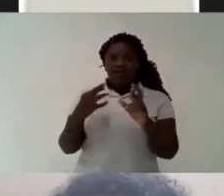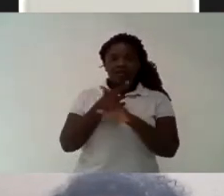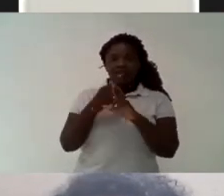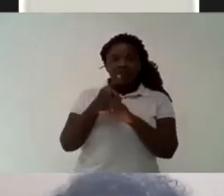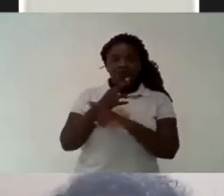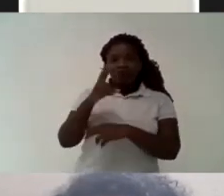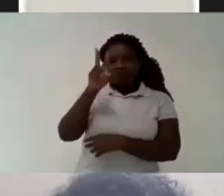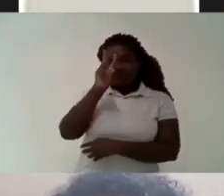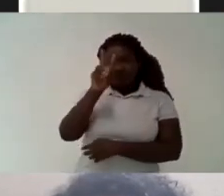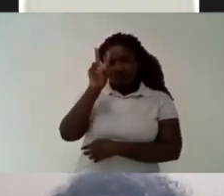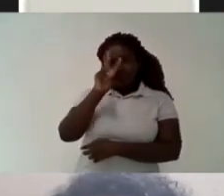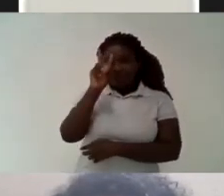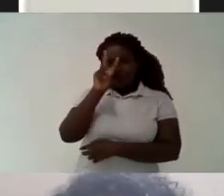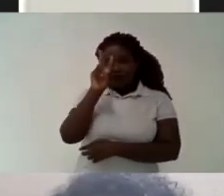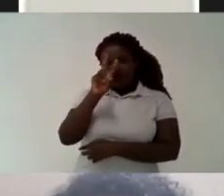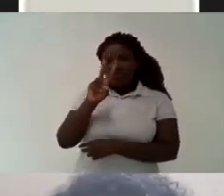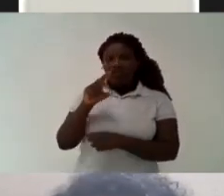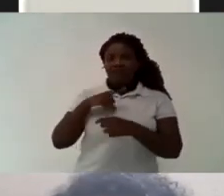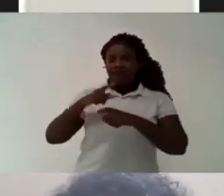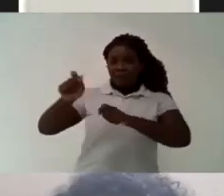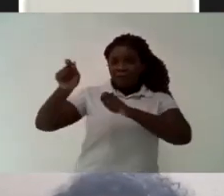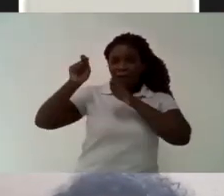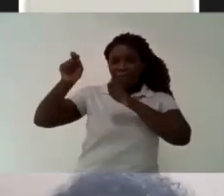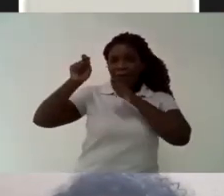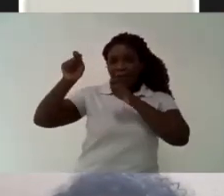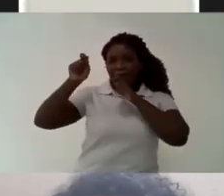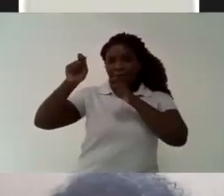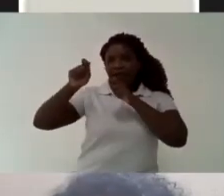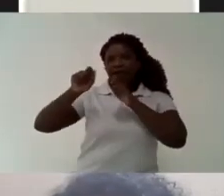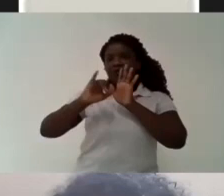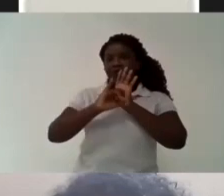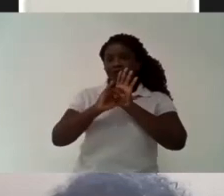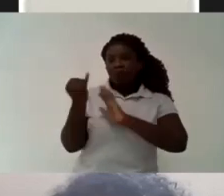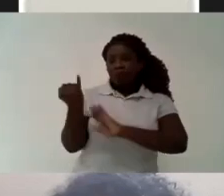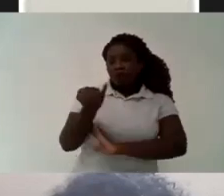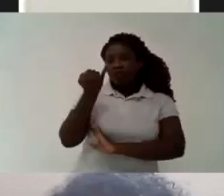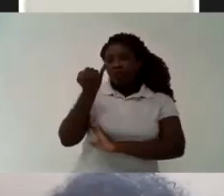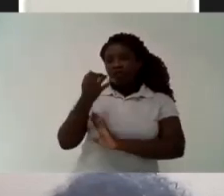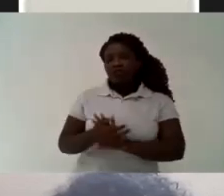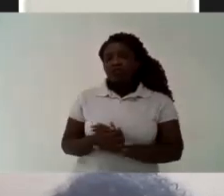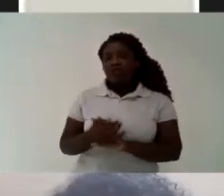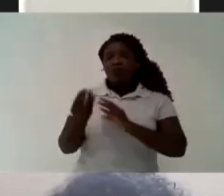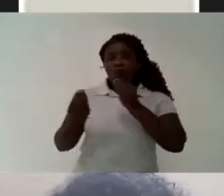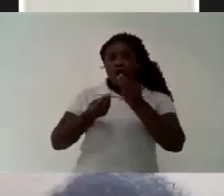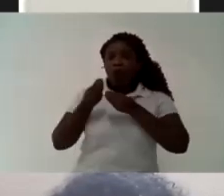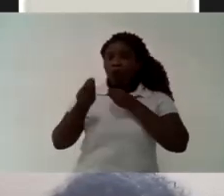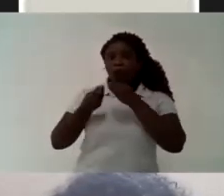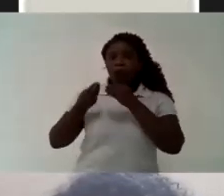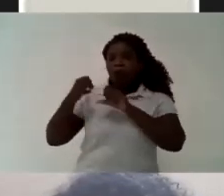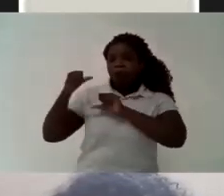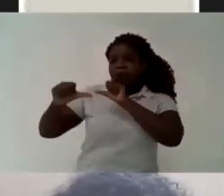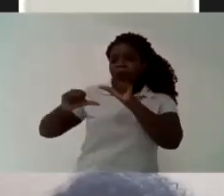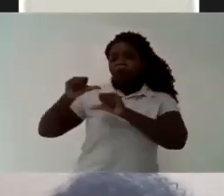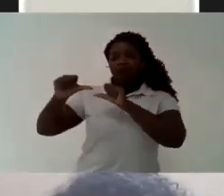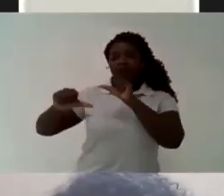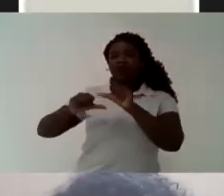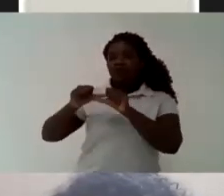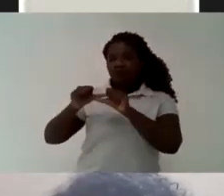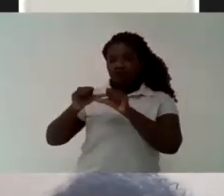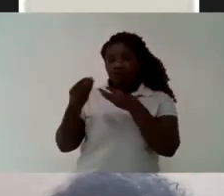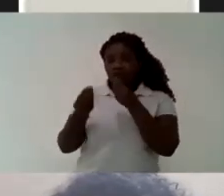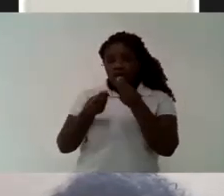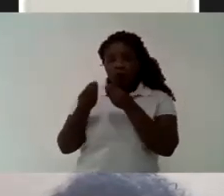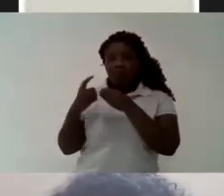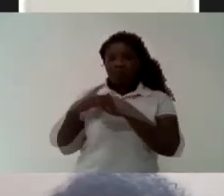how the institution which has such an